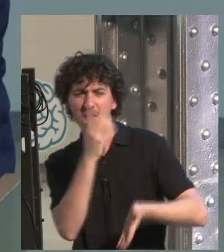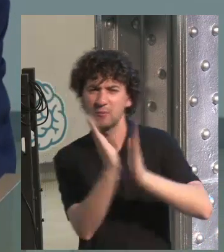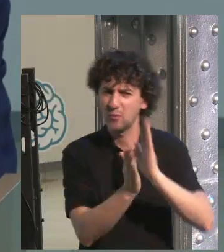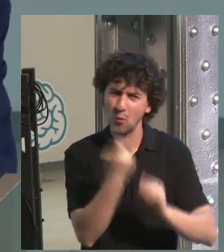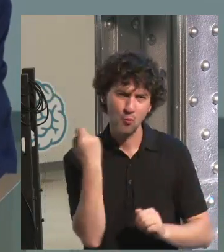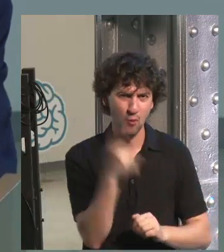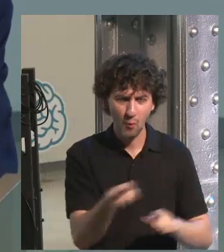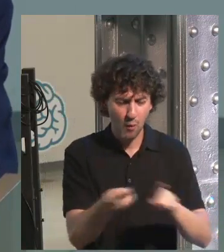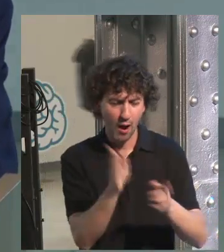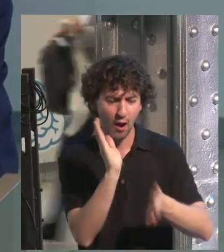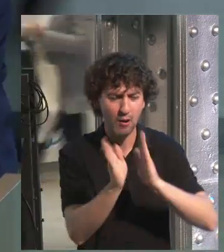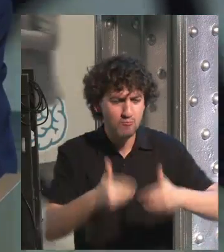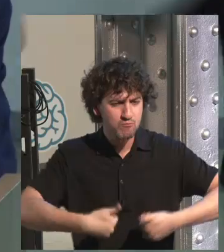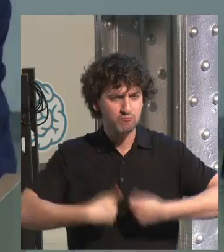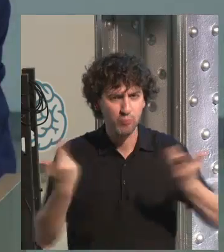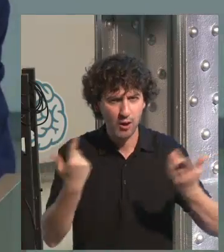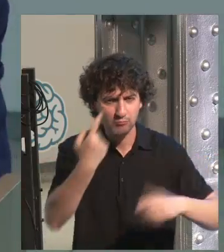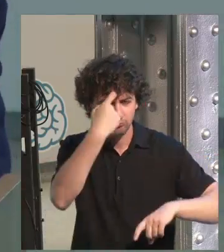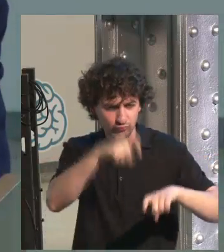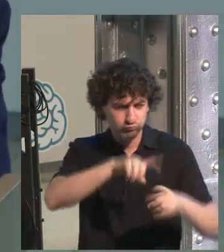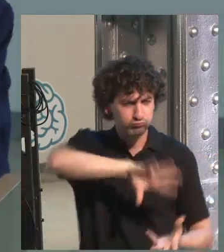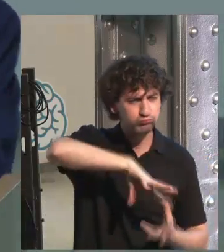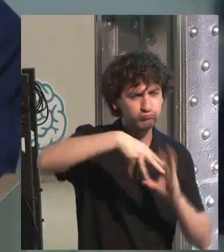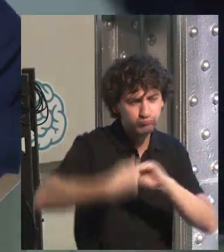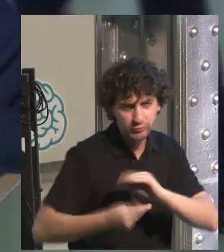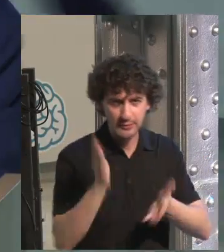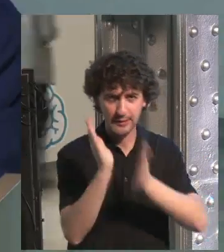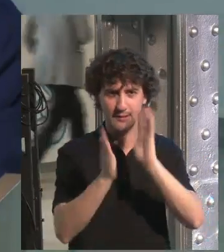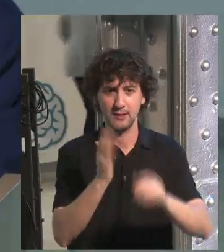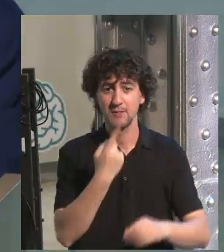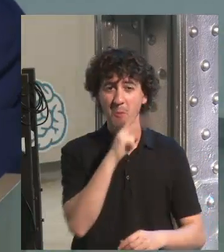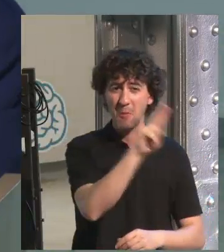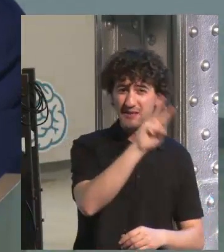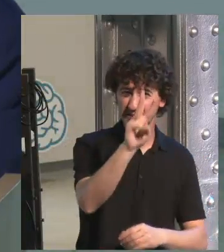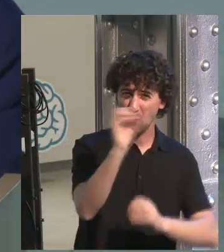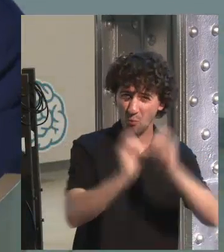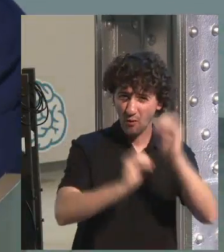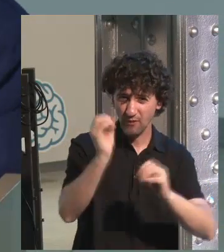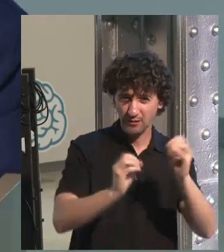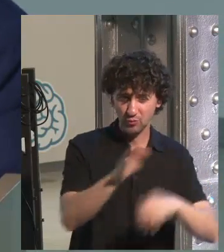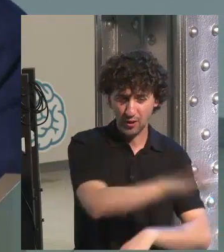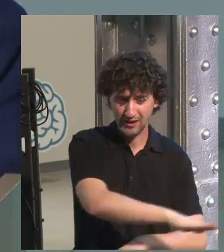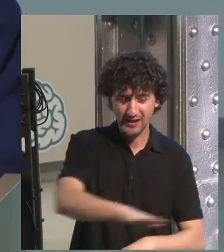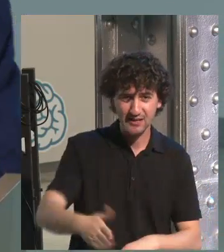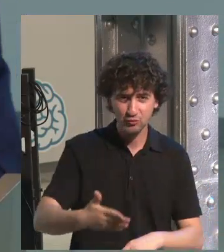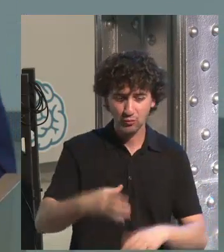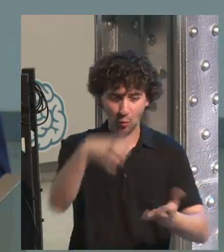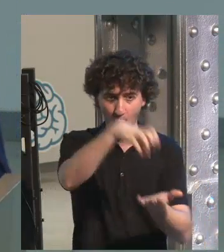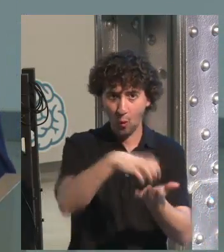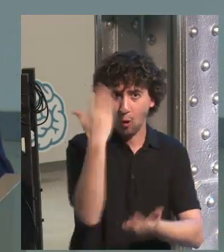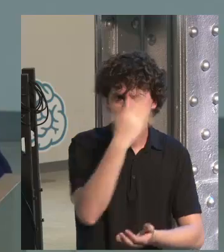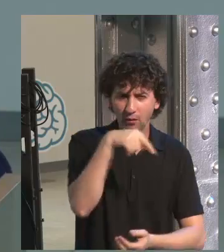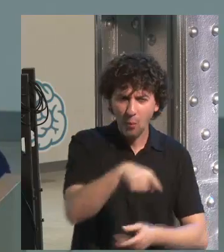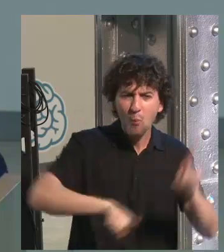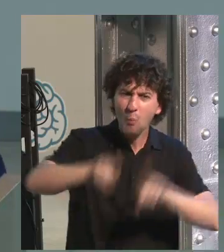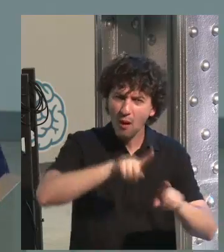also to end with the suffering of ill people with knowledge problems